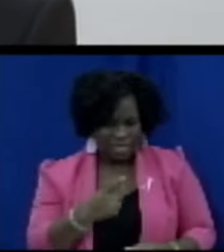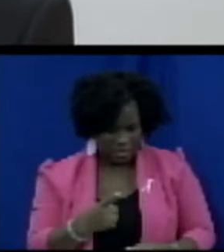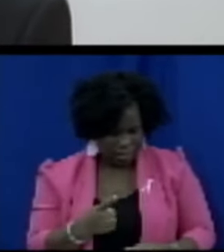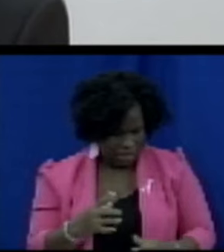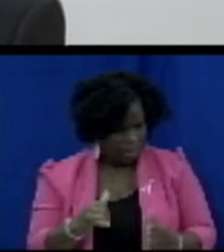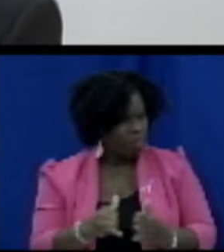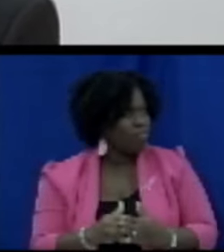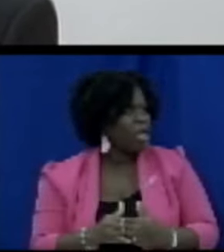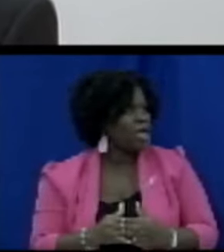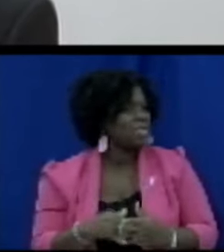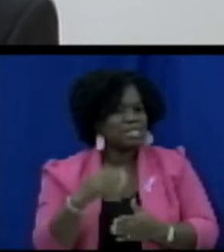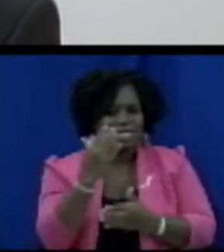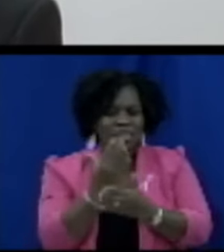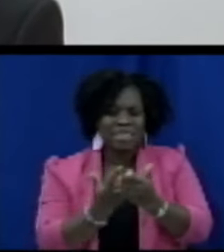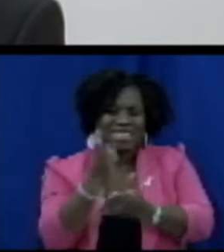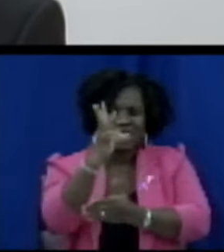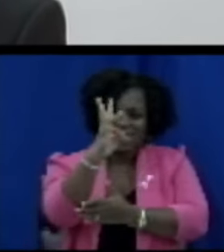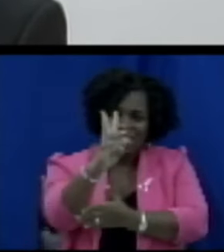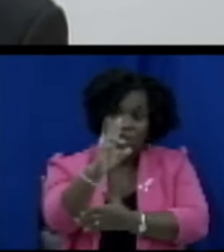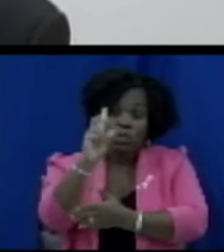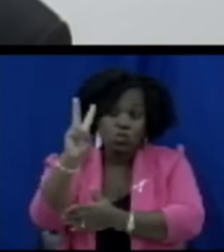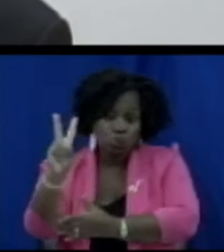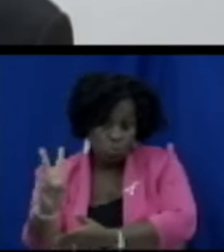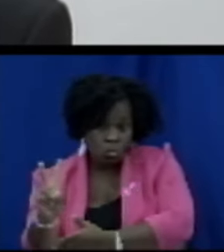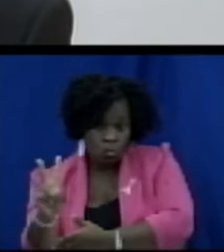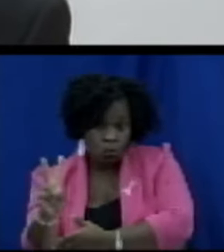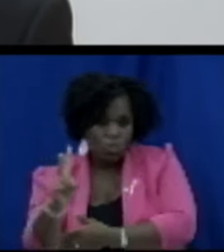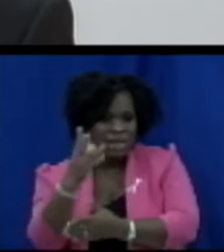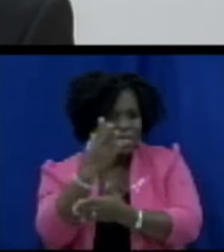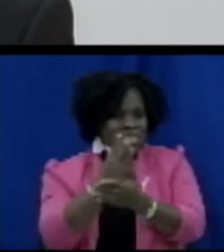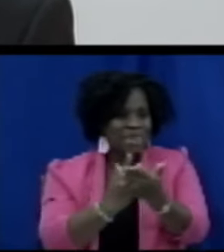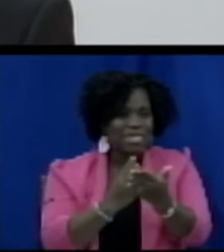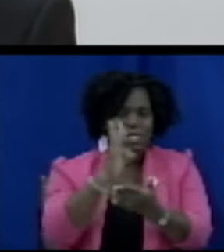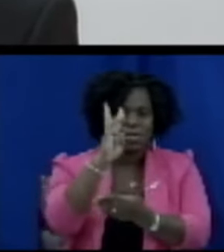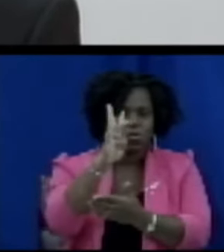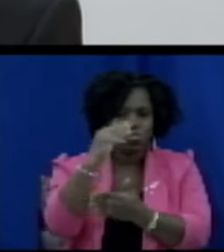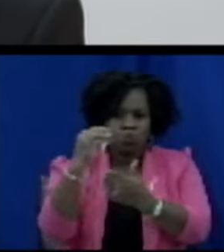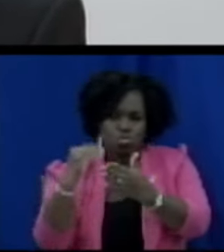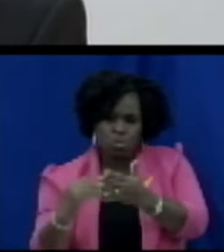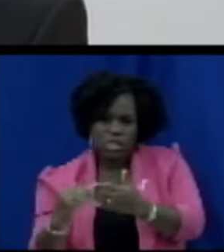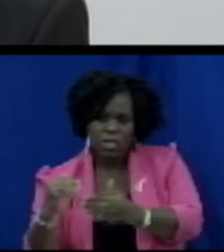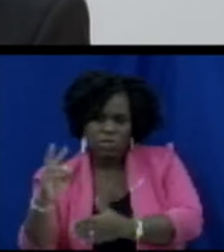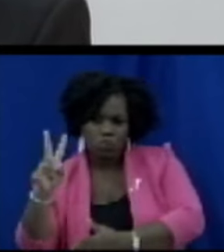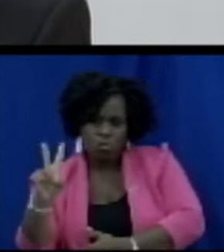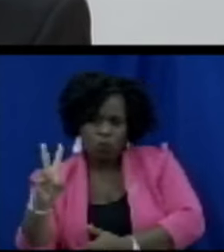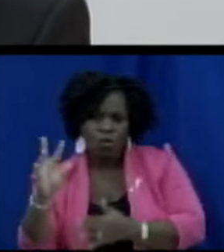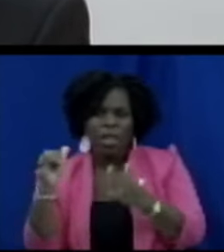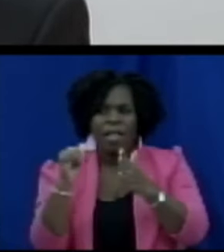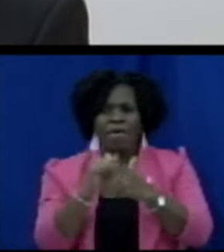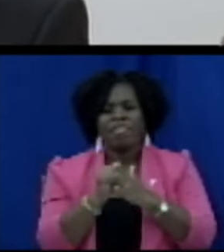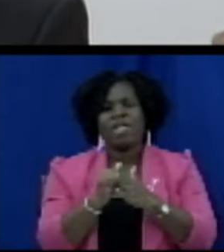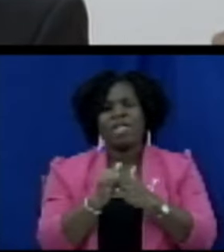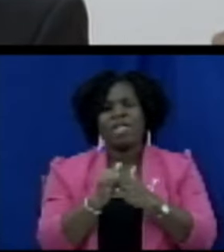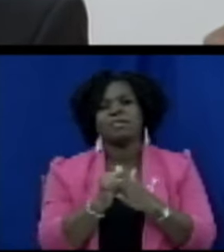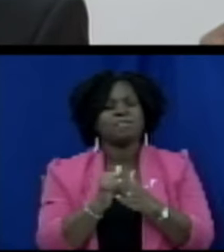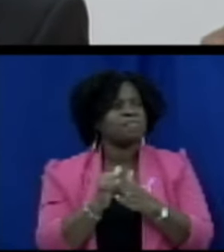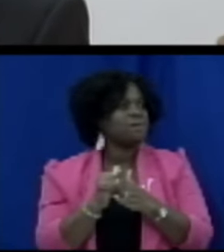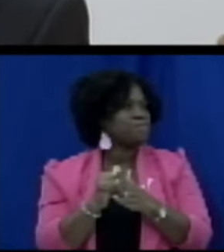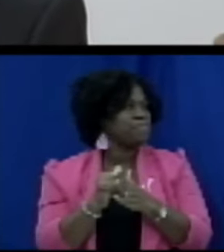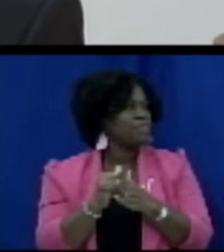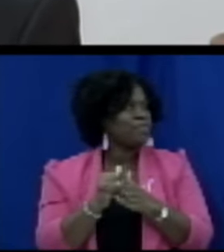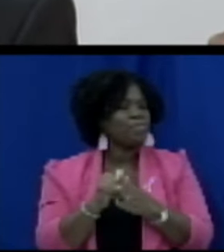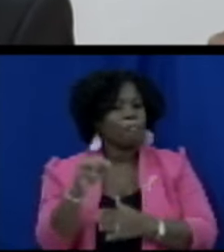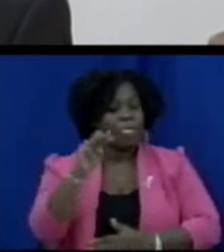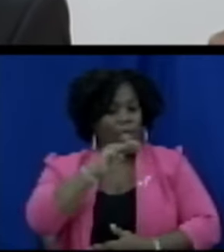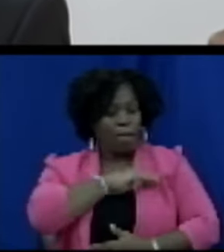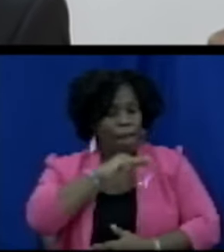6 2 section 6 subsection 2 that and referring to C a